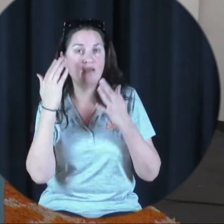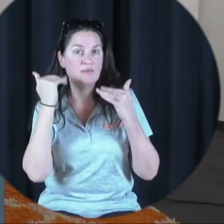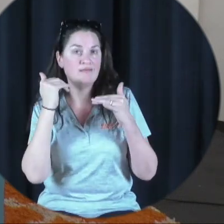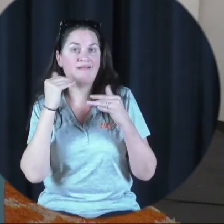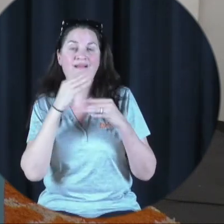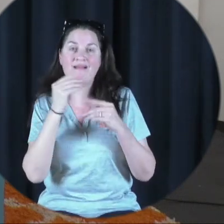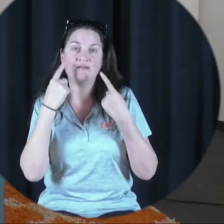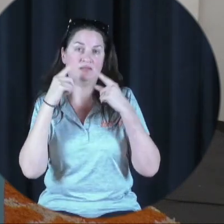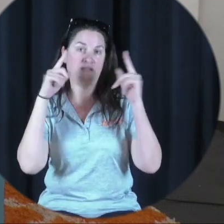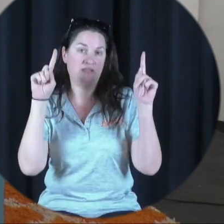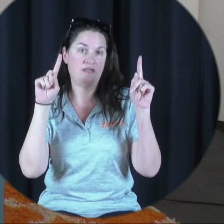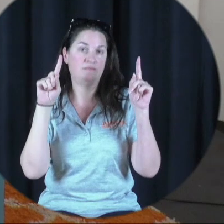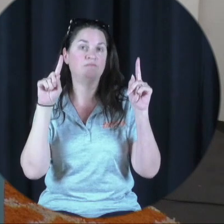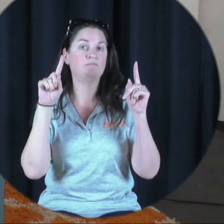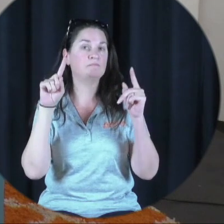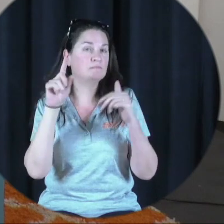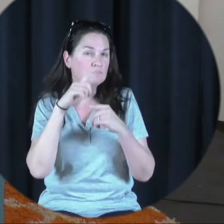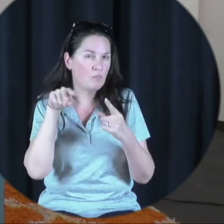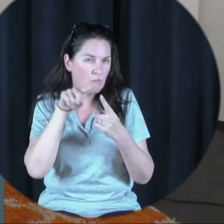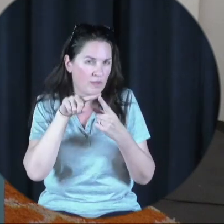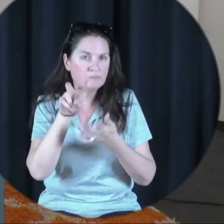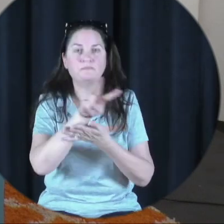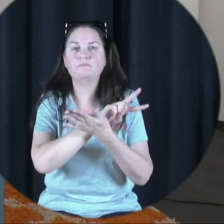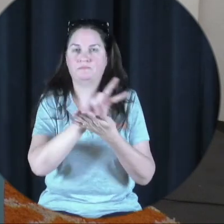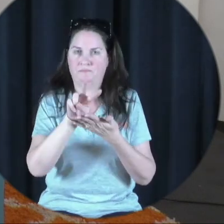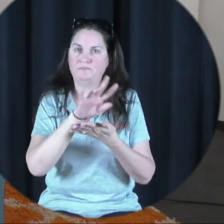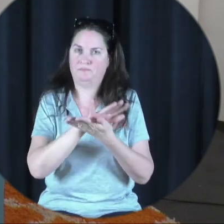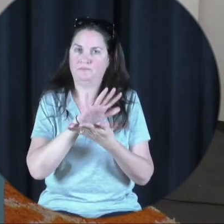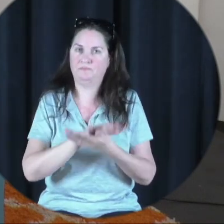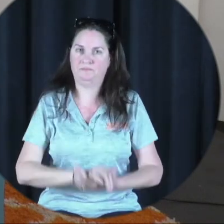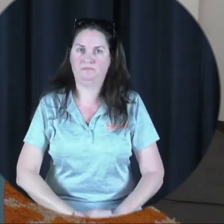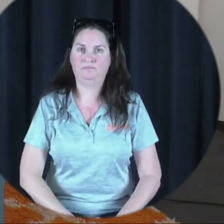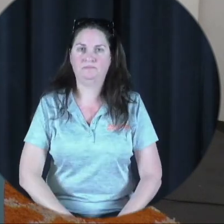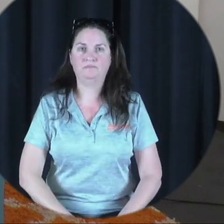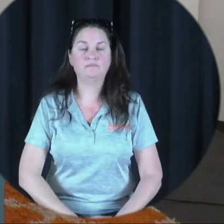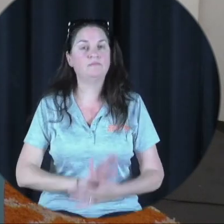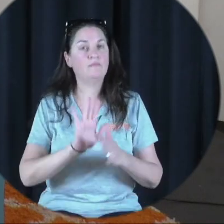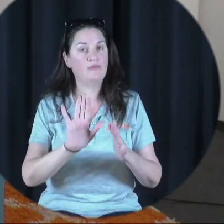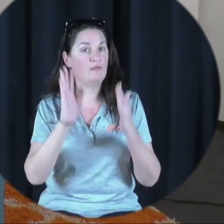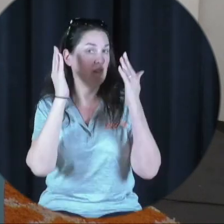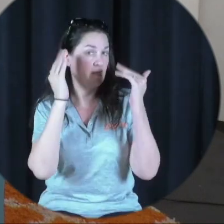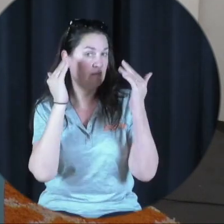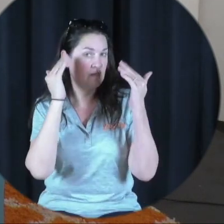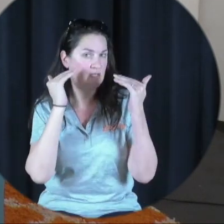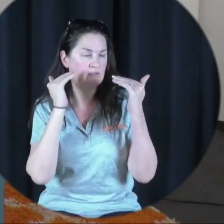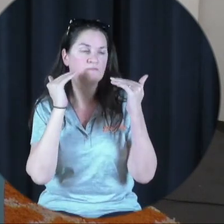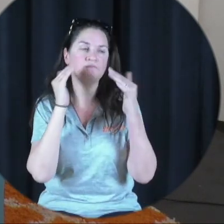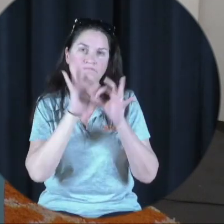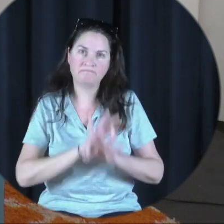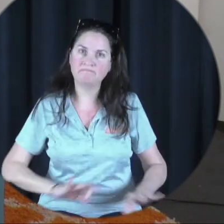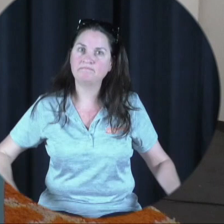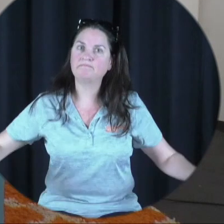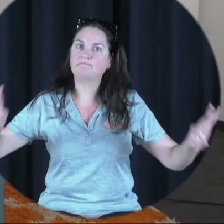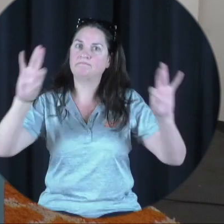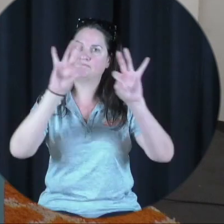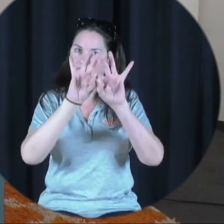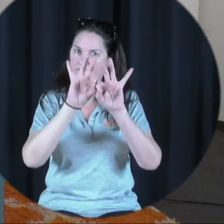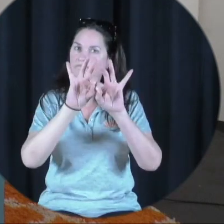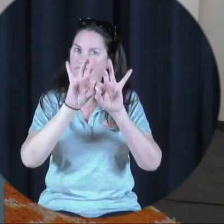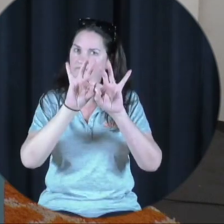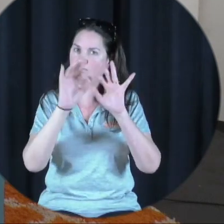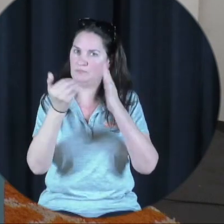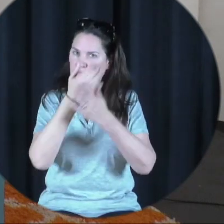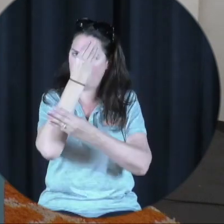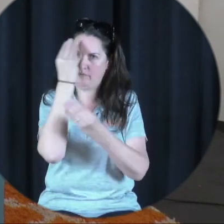for success. This will take place the first two weeks of school. Speaking of expectations, here are some important updates